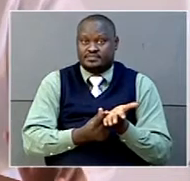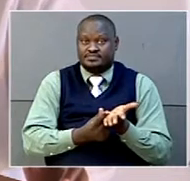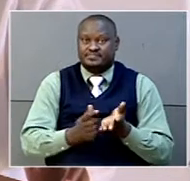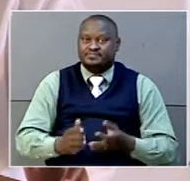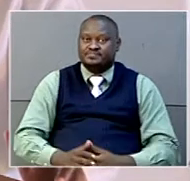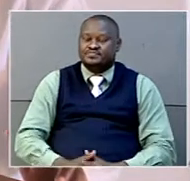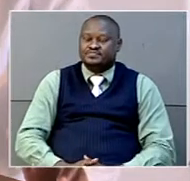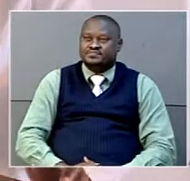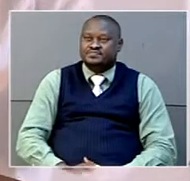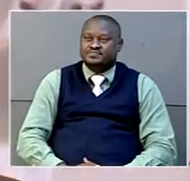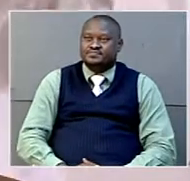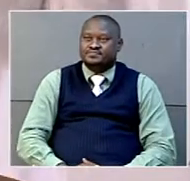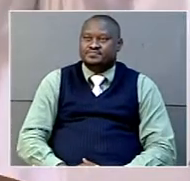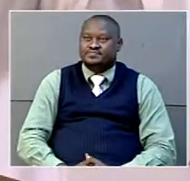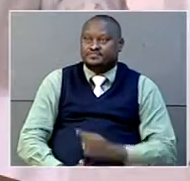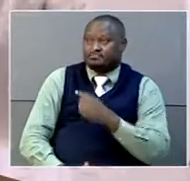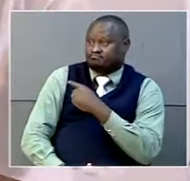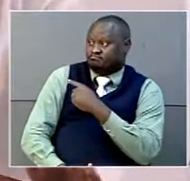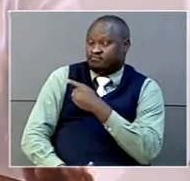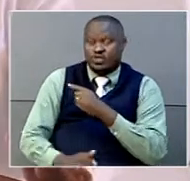somebody said, these are all head teachers.